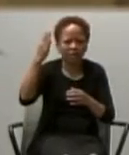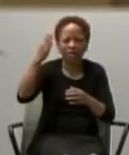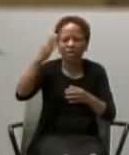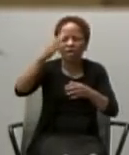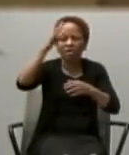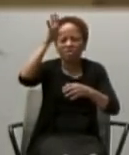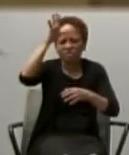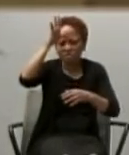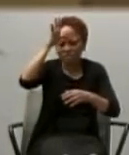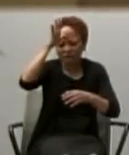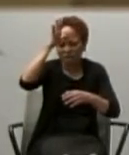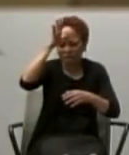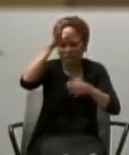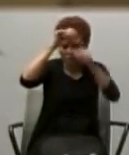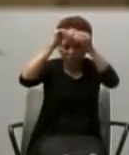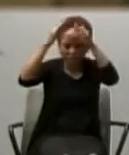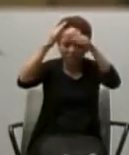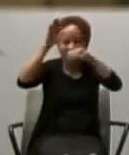their problems.